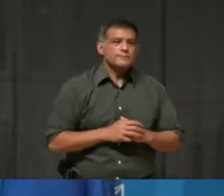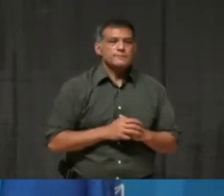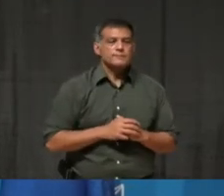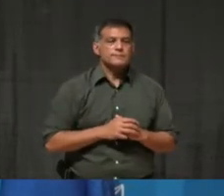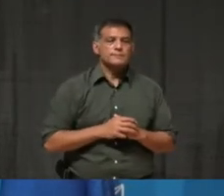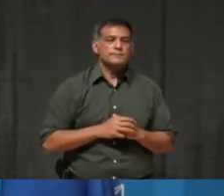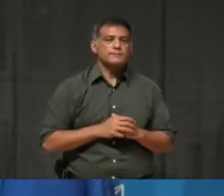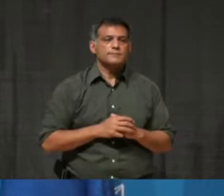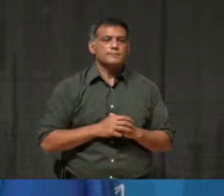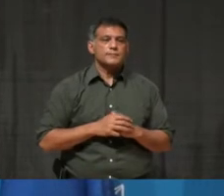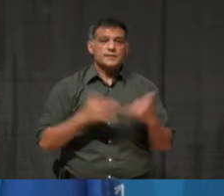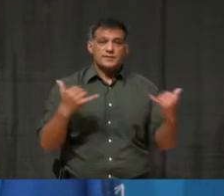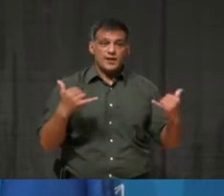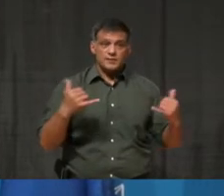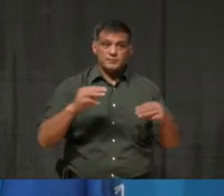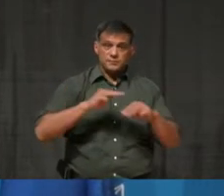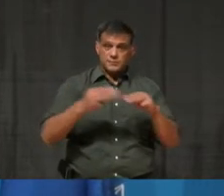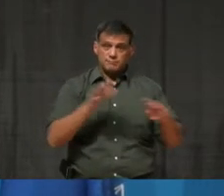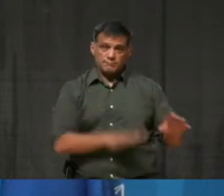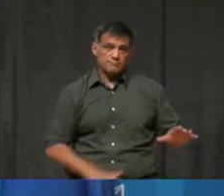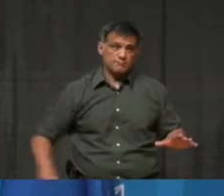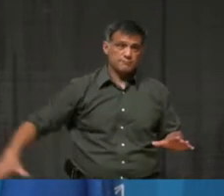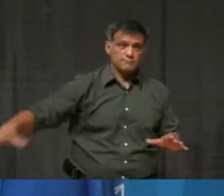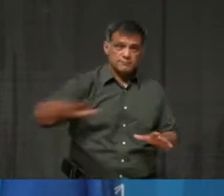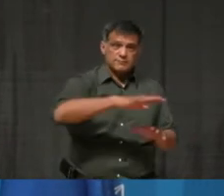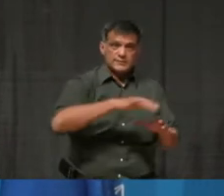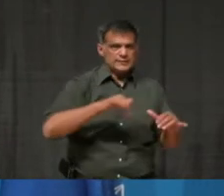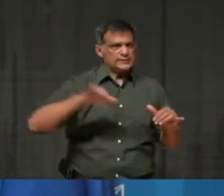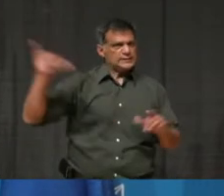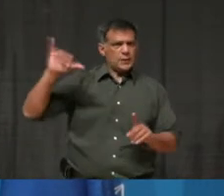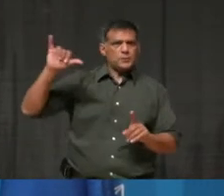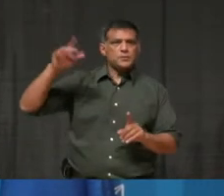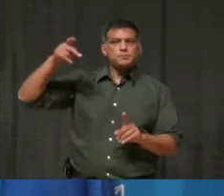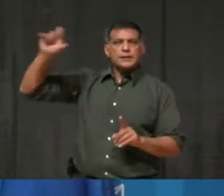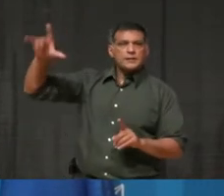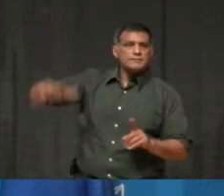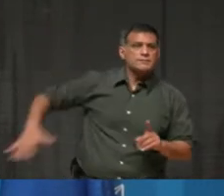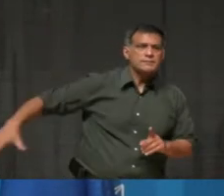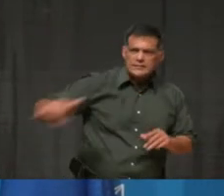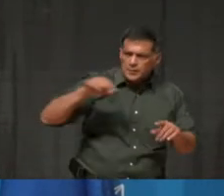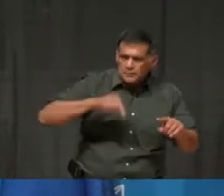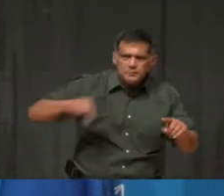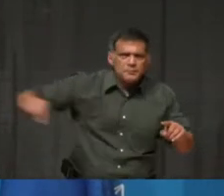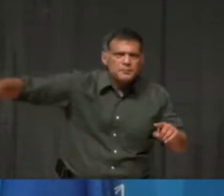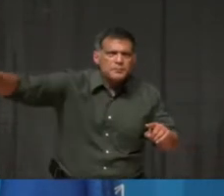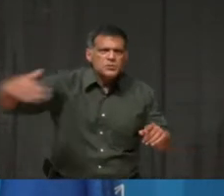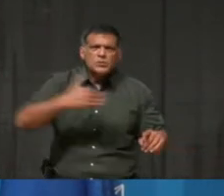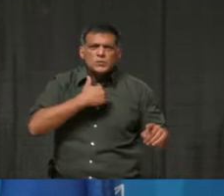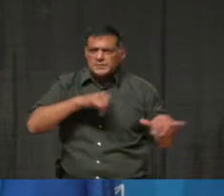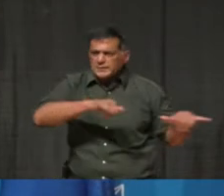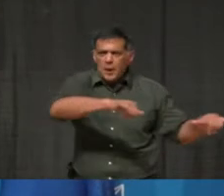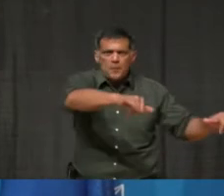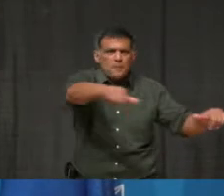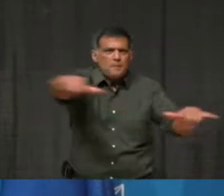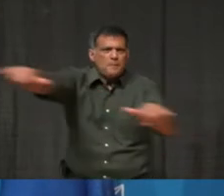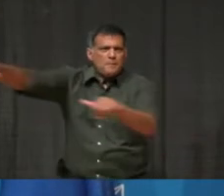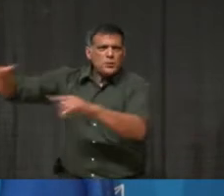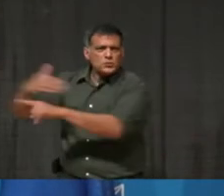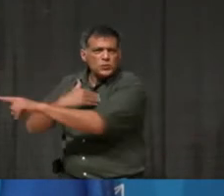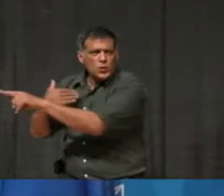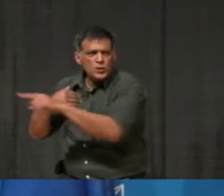The current situation in Mississauga reflects that of Peel and other districts in the Greater Toronto Area with widespread community transmission.